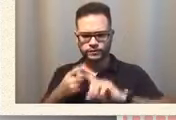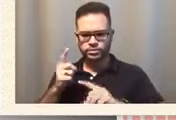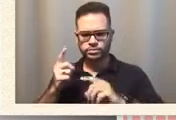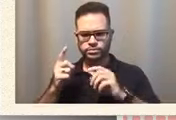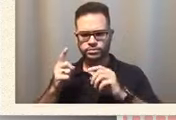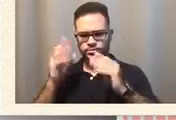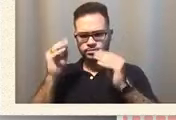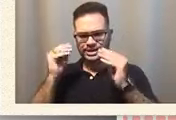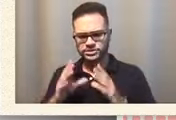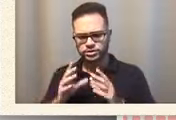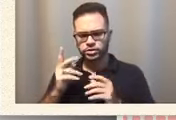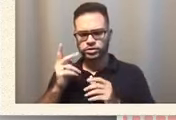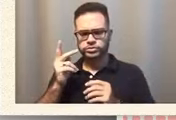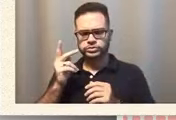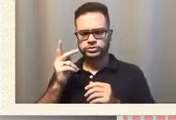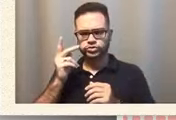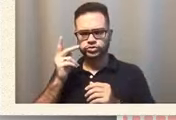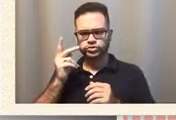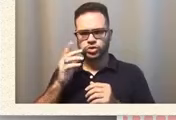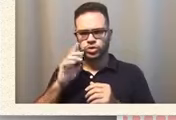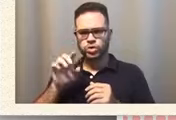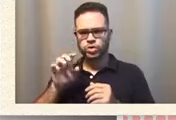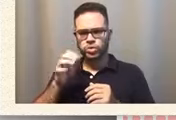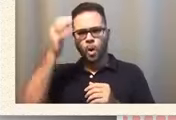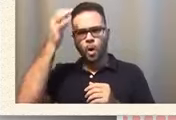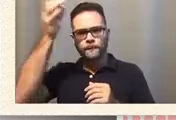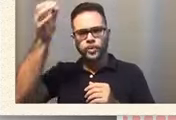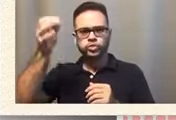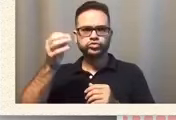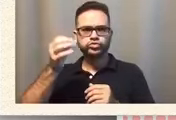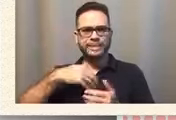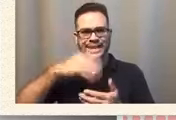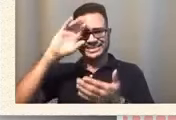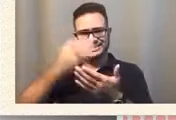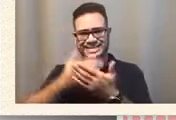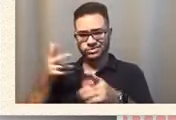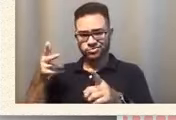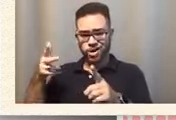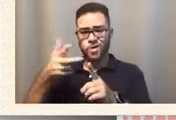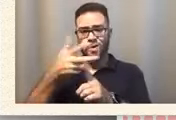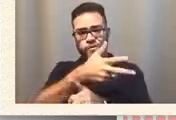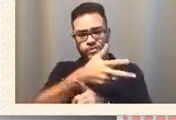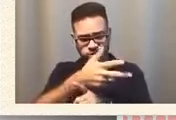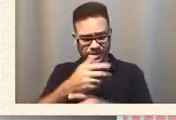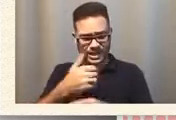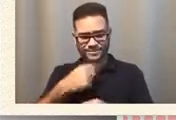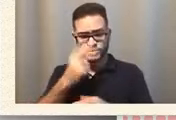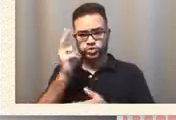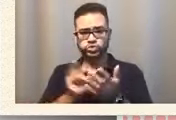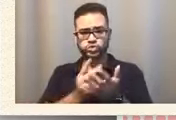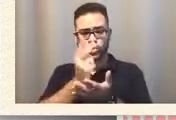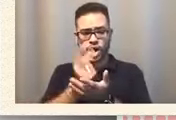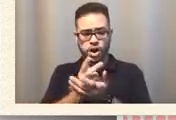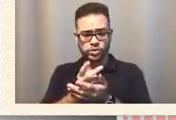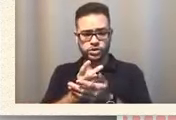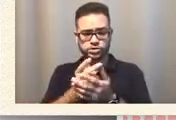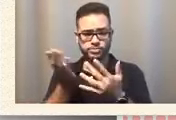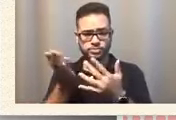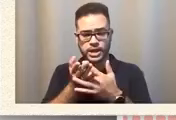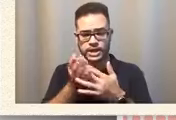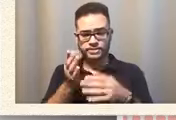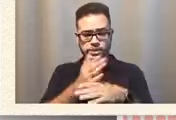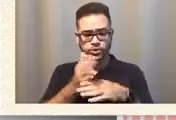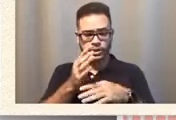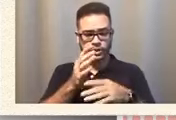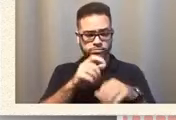the car because he was running you had two hours break between the class and then he realized the time and he still